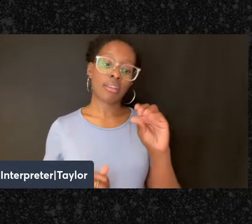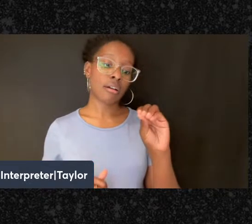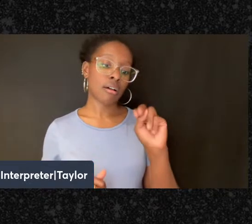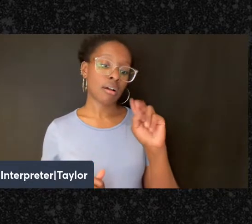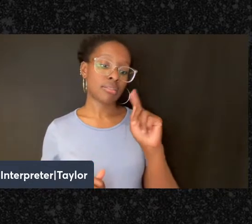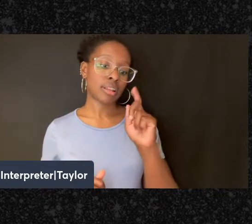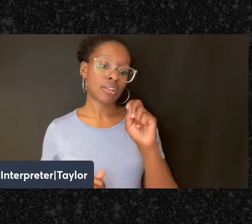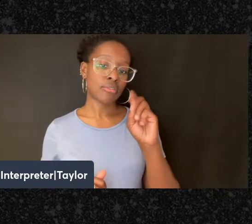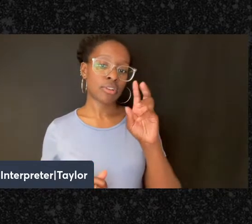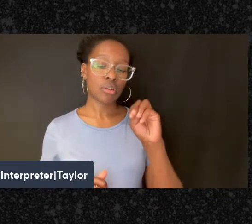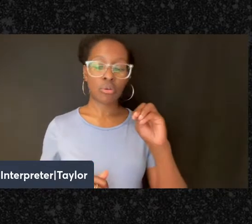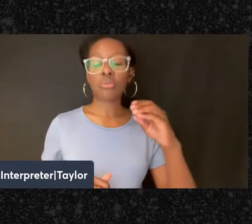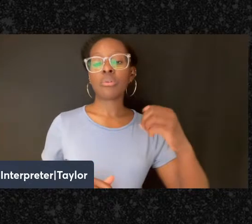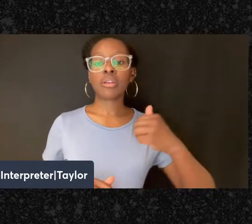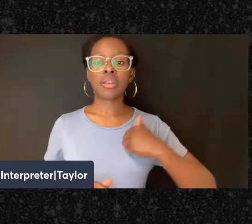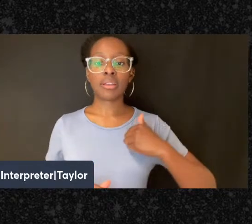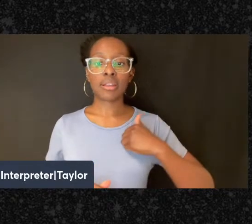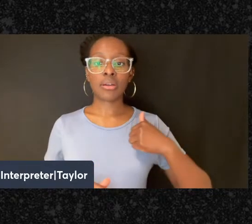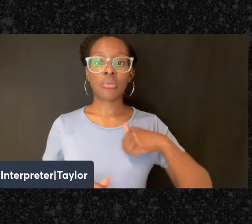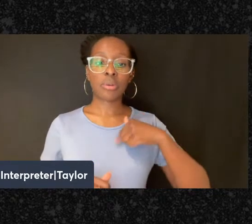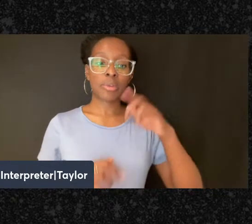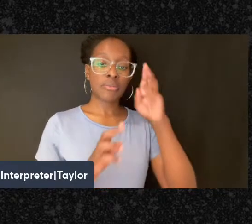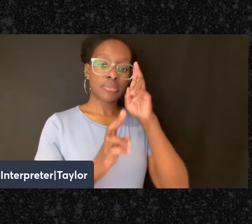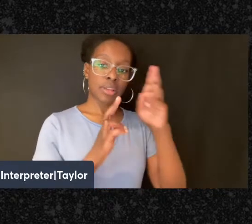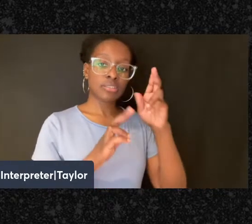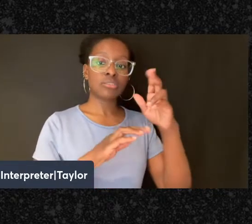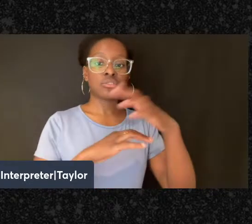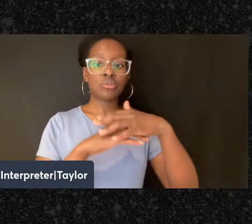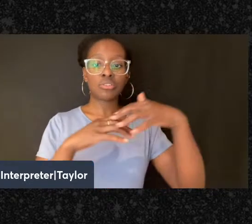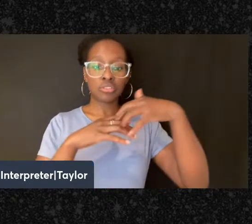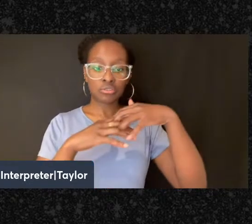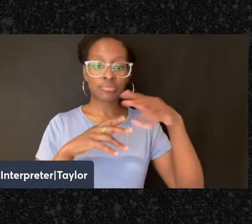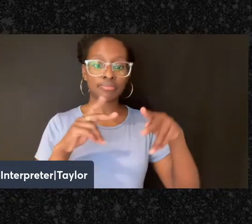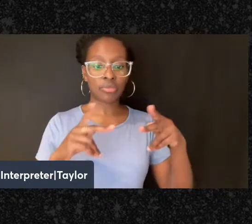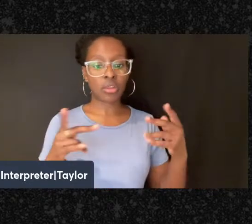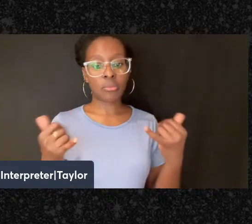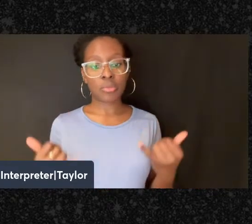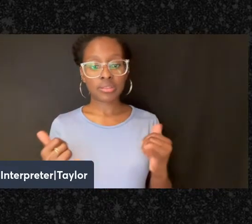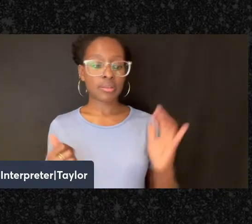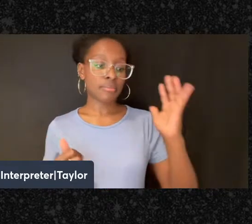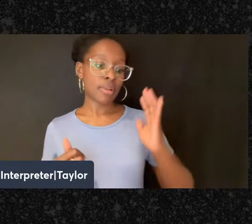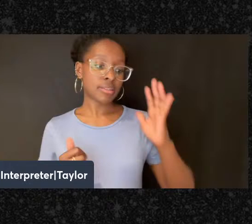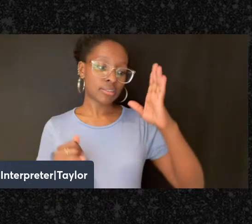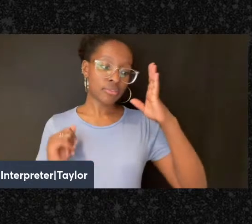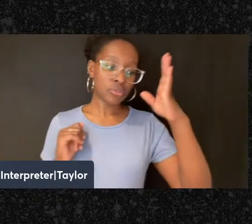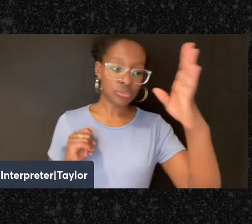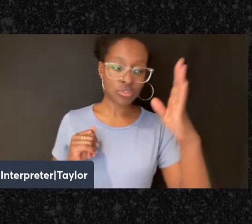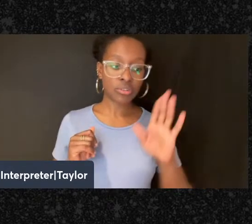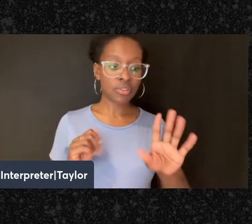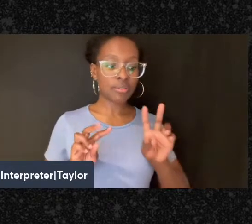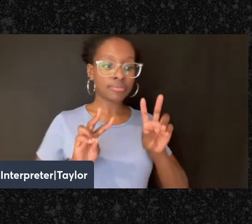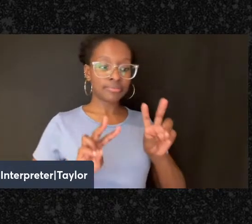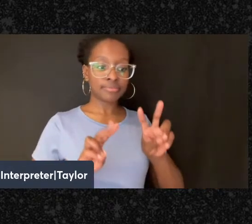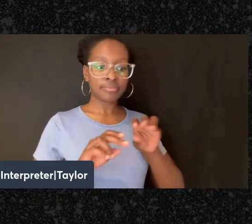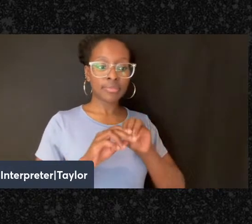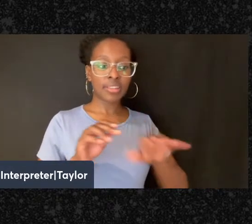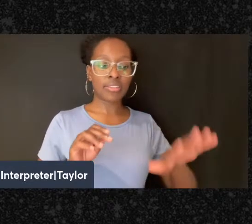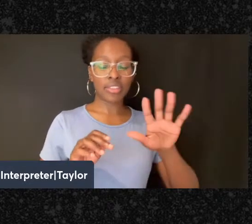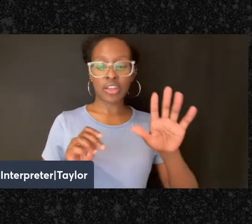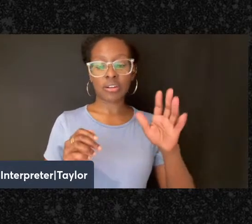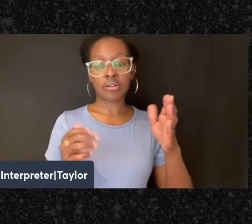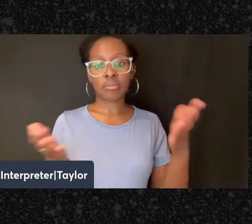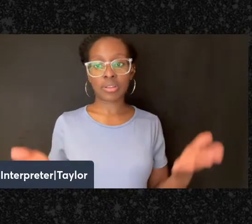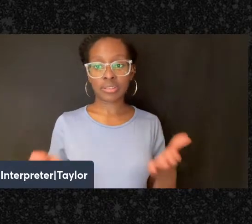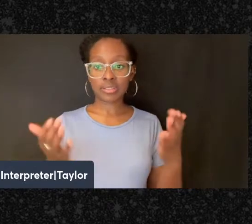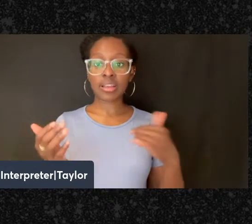people's past, present, and future, and uplift their continuing presence on their homelands. We also acknowledge